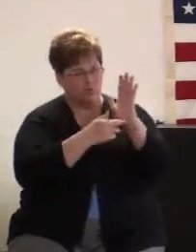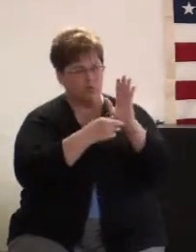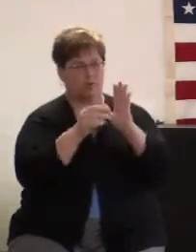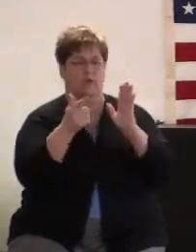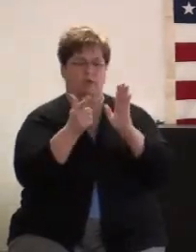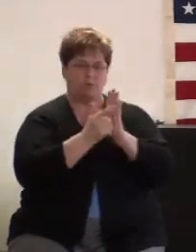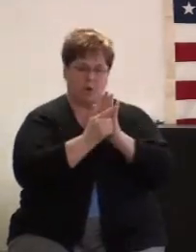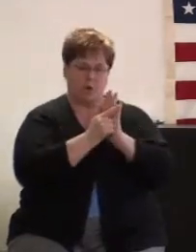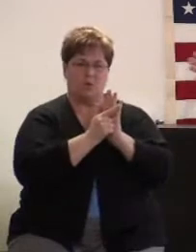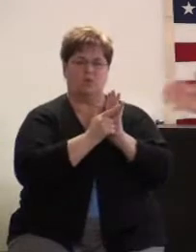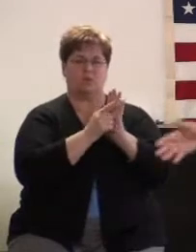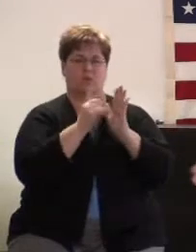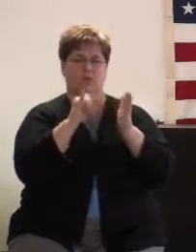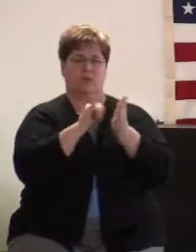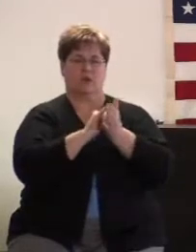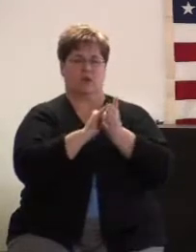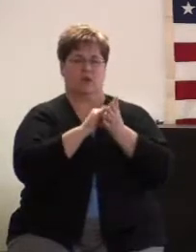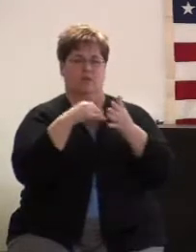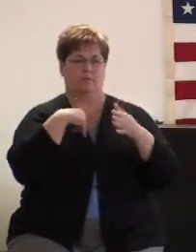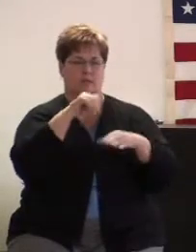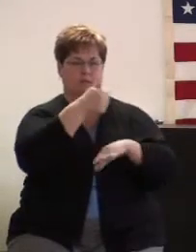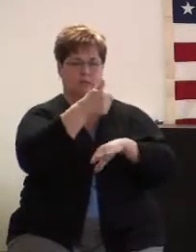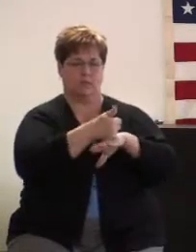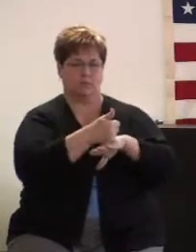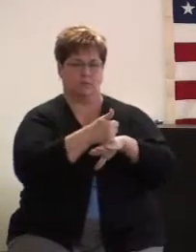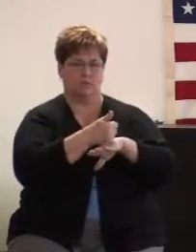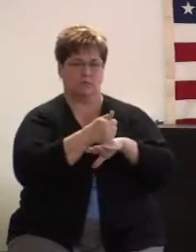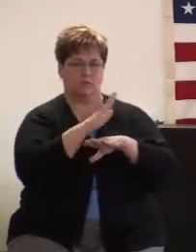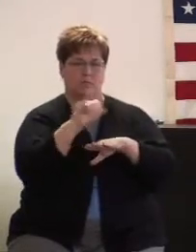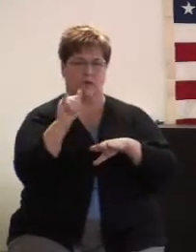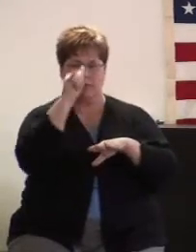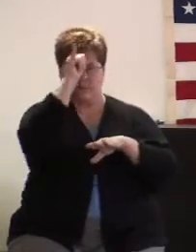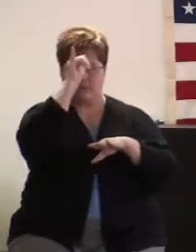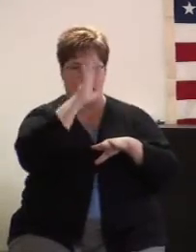laws that have been established by man.